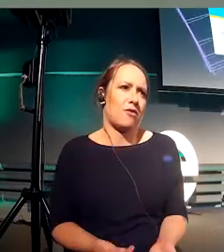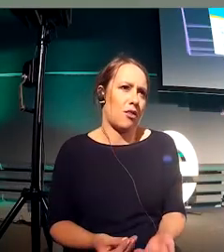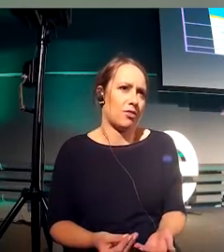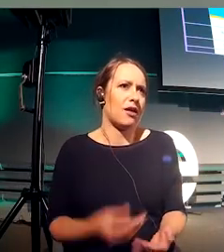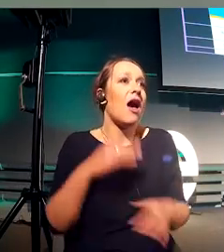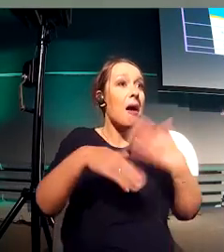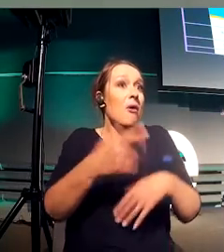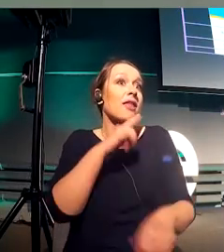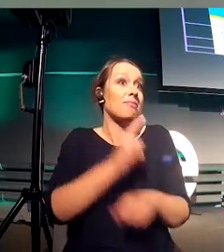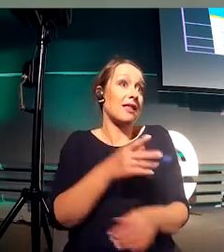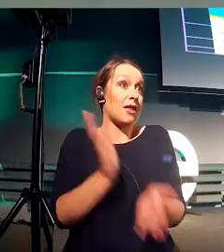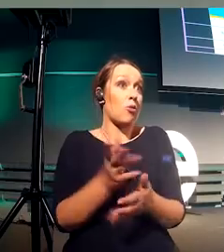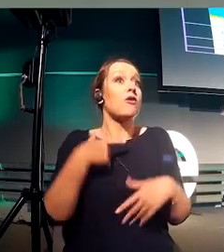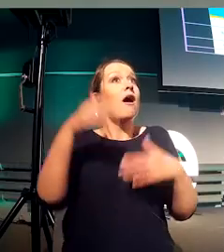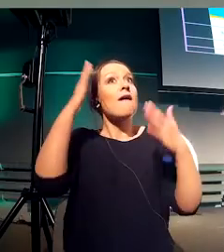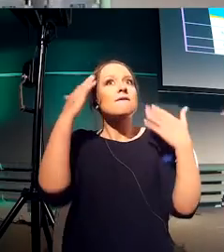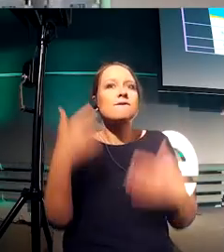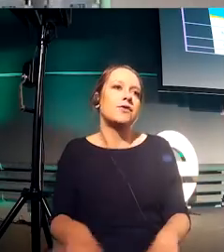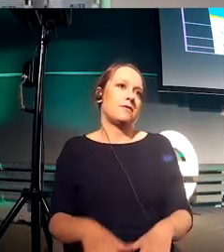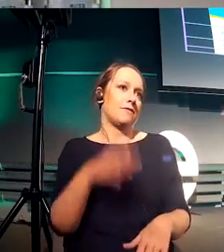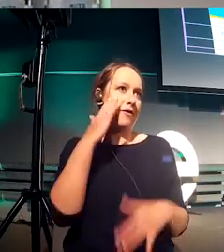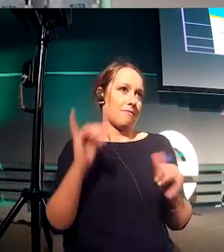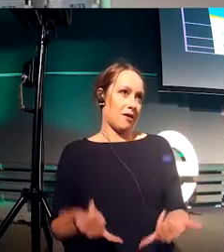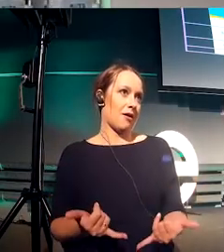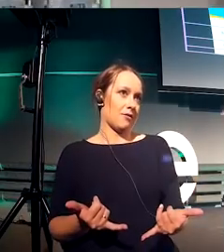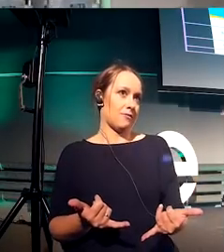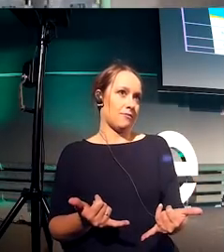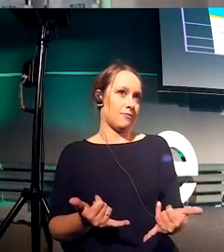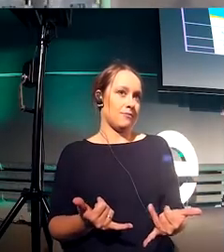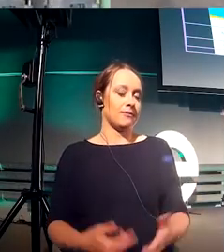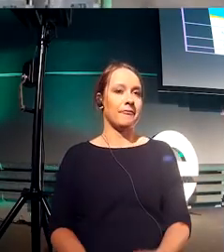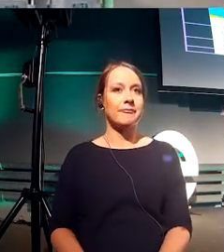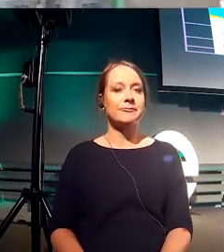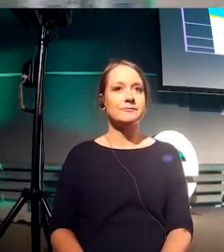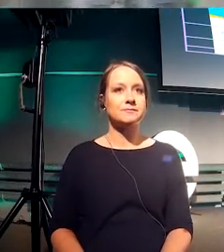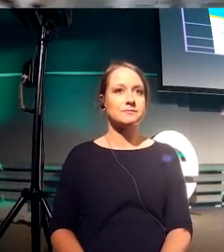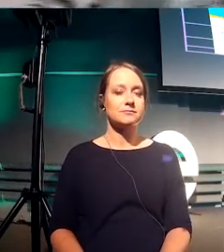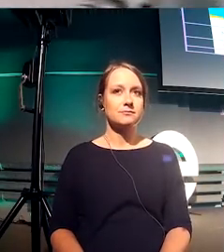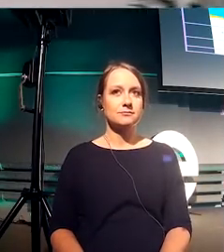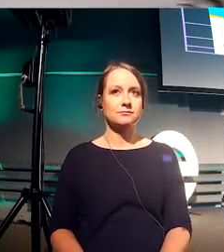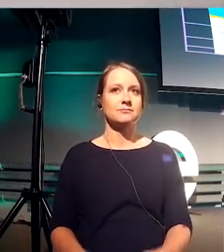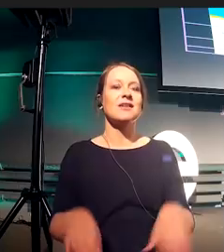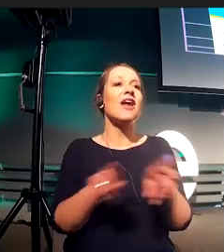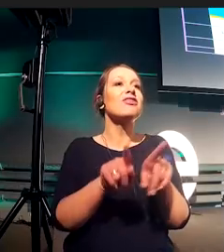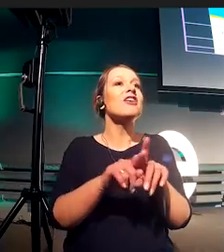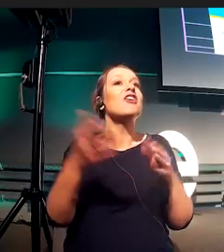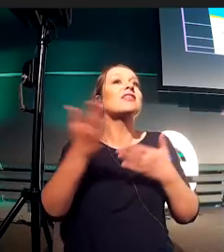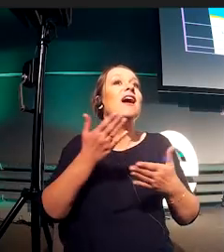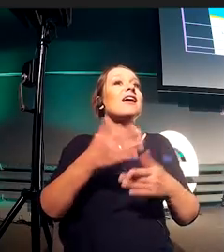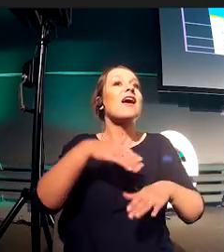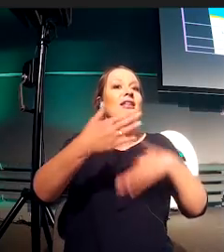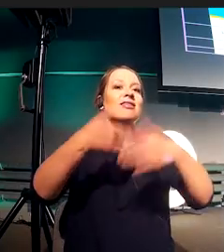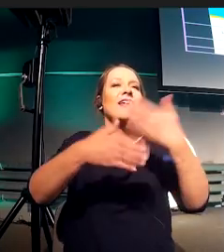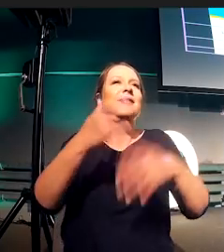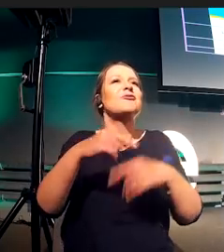reason that helps us continue. So let me tell you a little bit more about FIBO and how it works. So this is